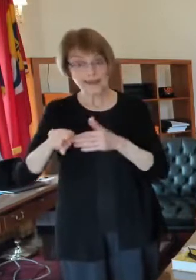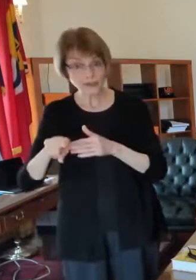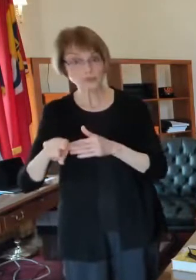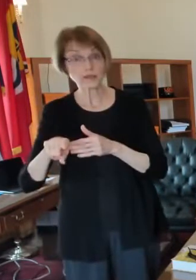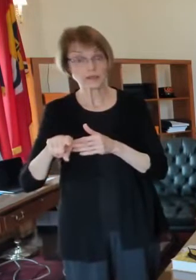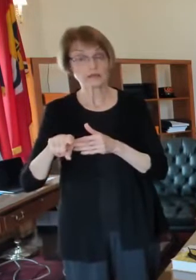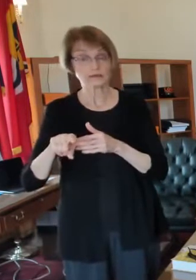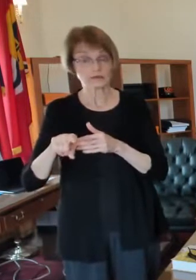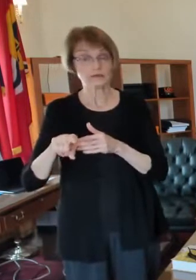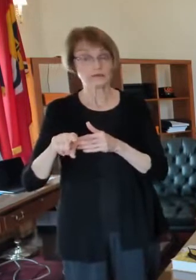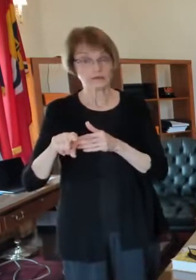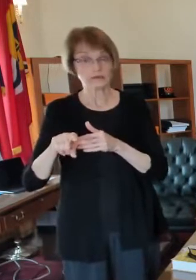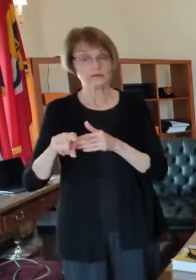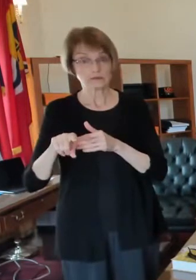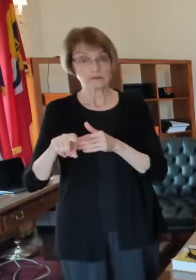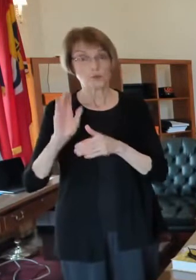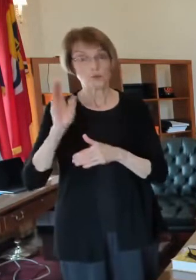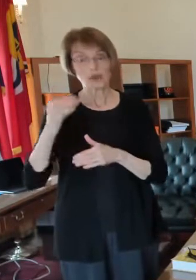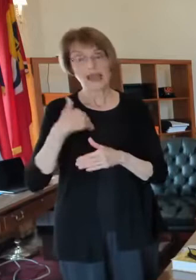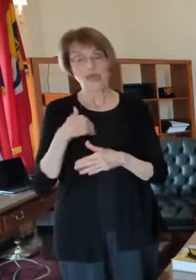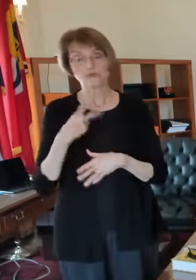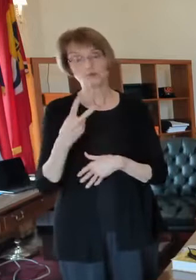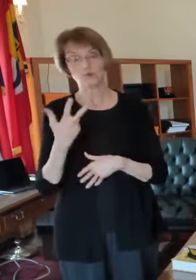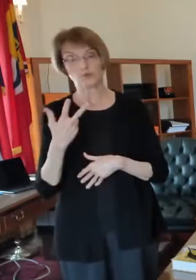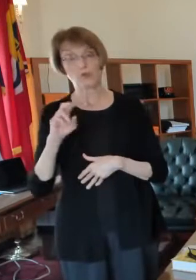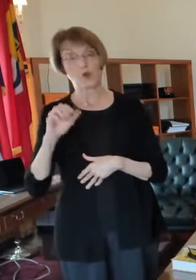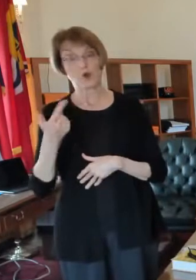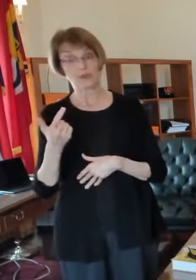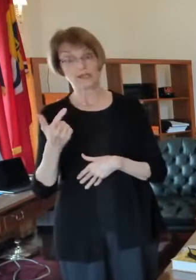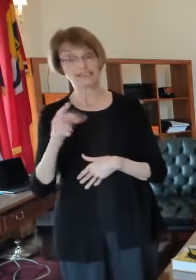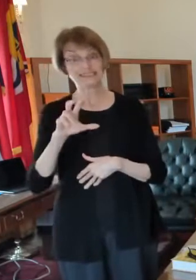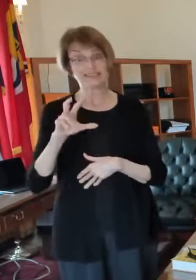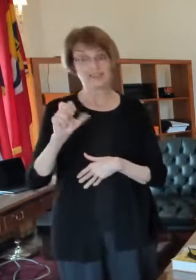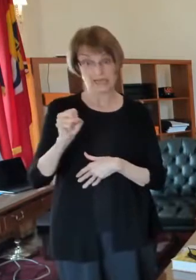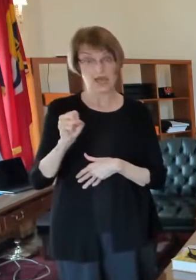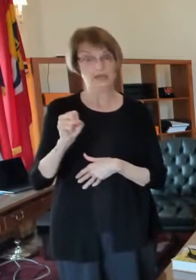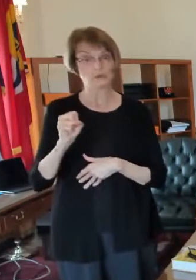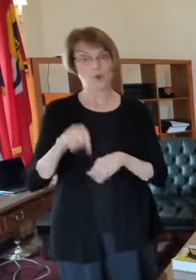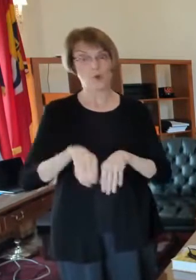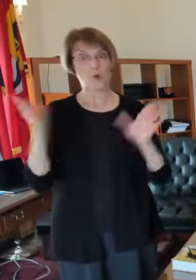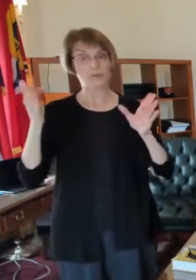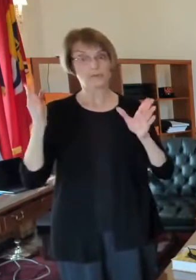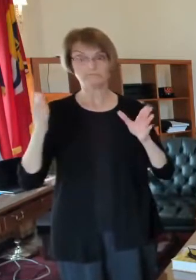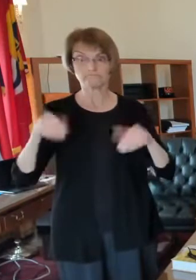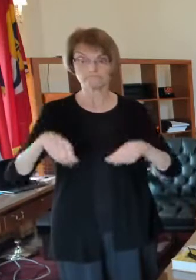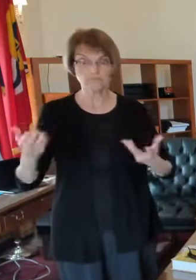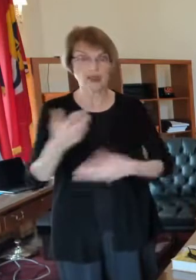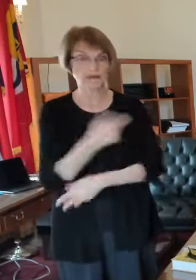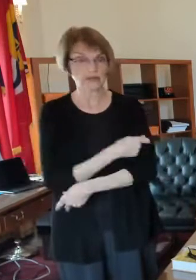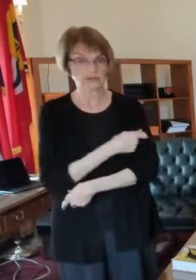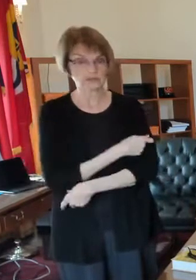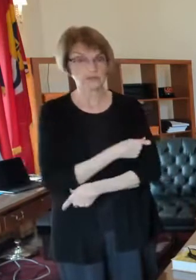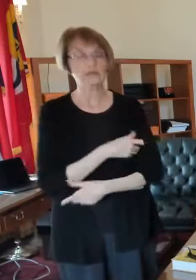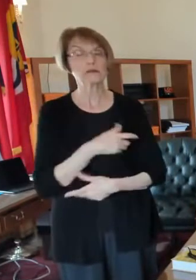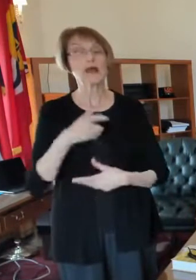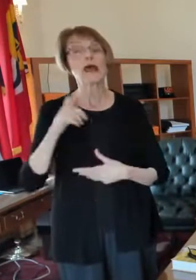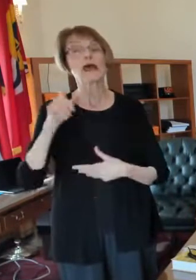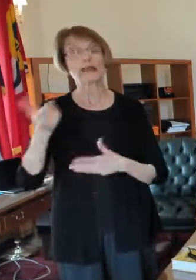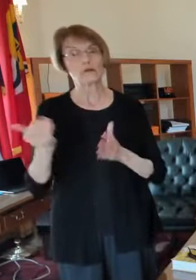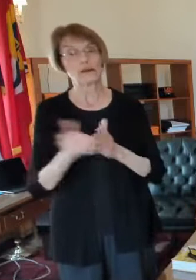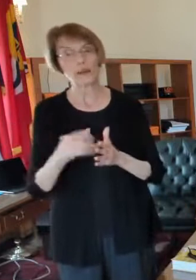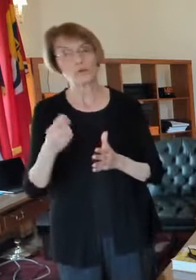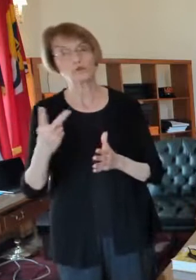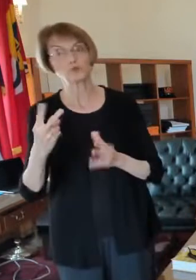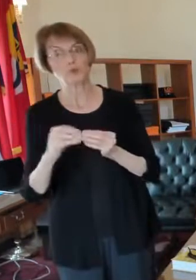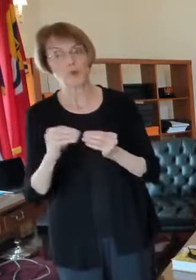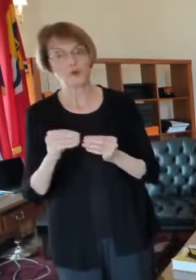going to have uh two or three walgreens and cvs coming online and then after that another one or two so we're looking at about